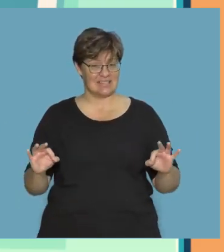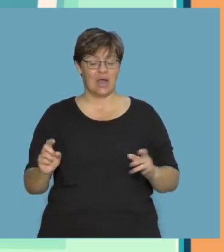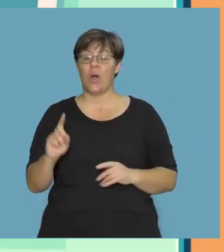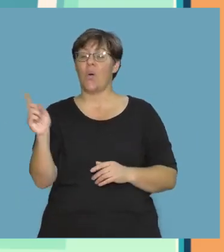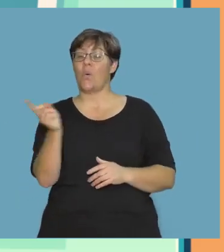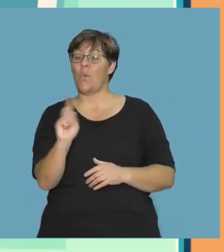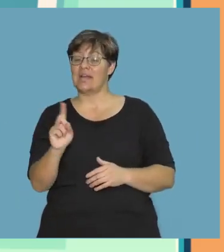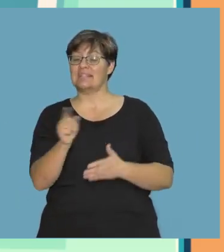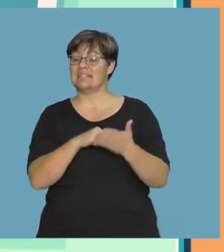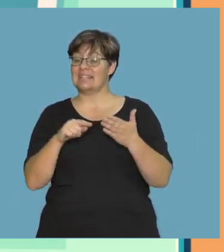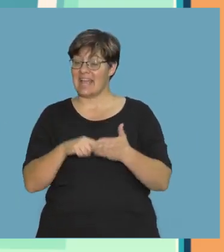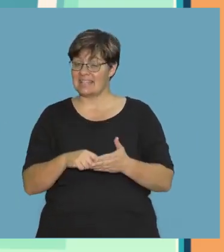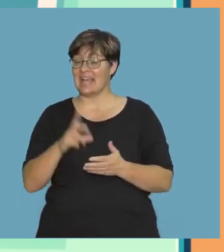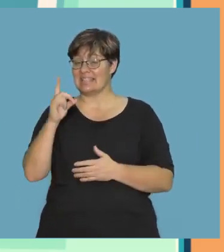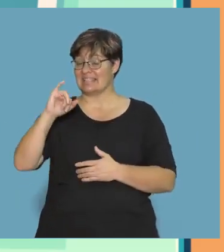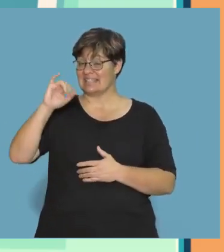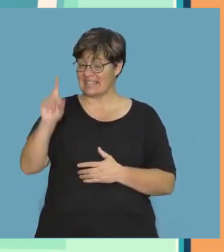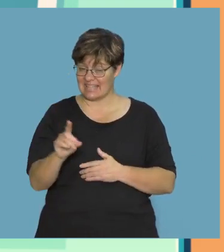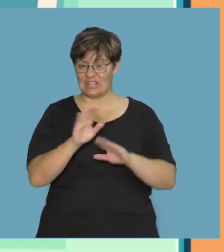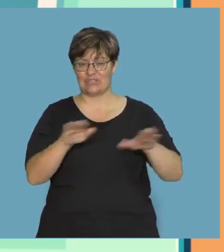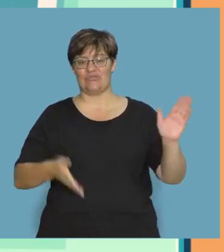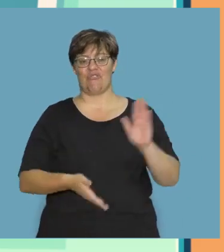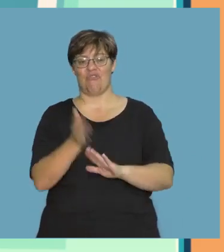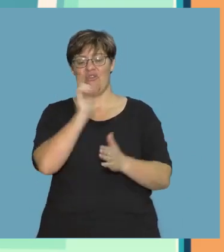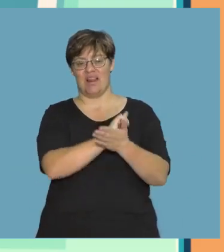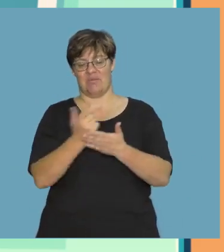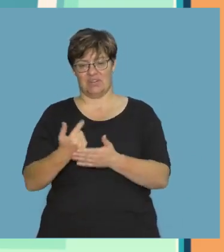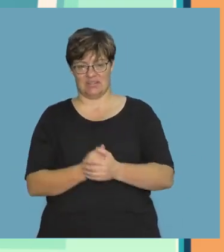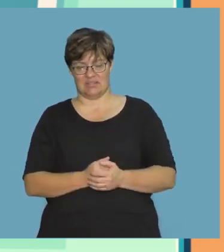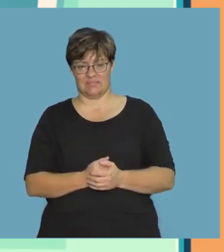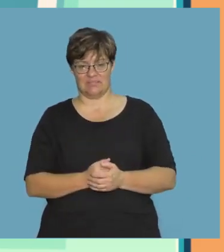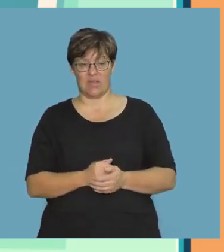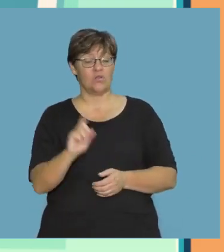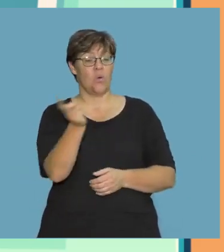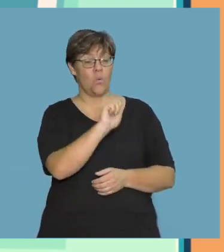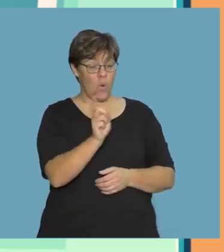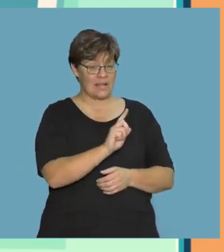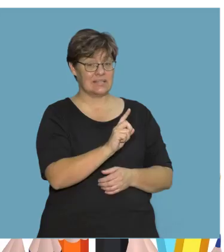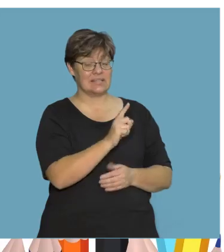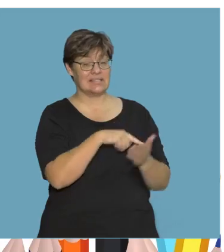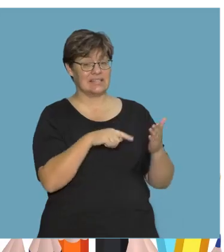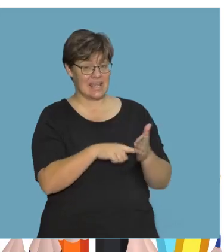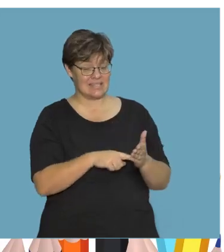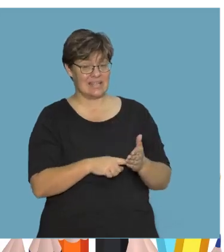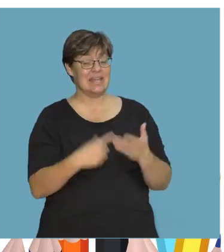go to the library? Now you say, on what date did the children go to the library?